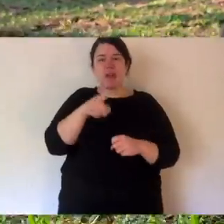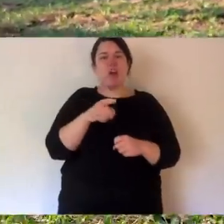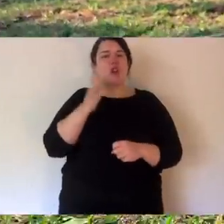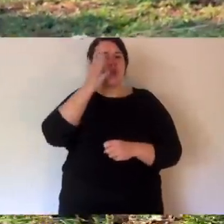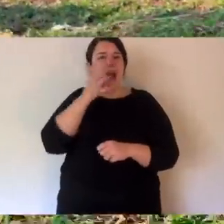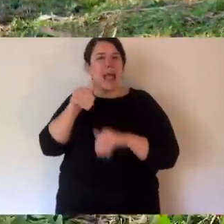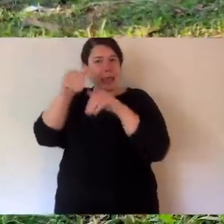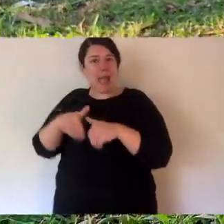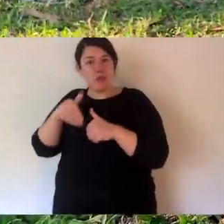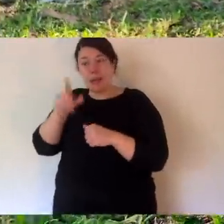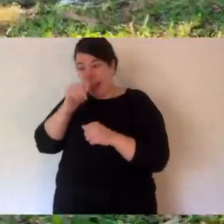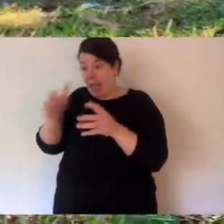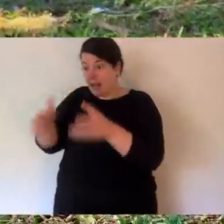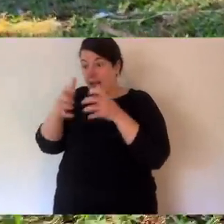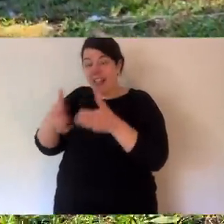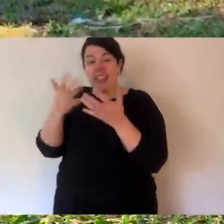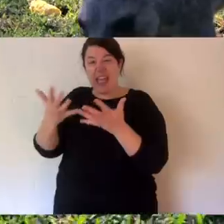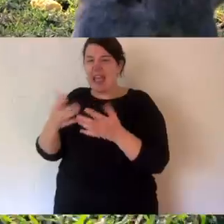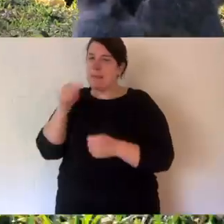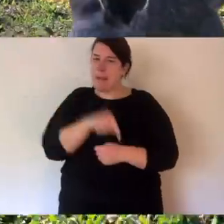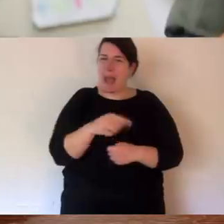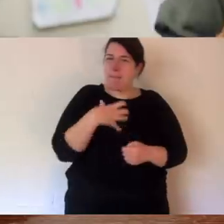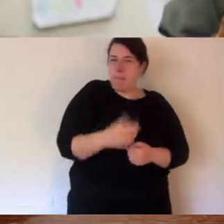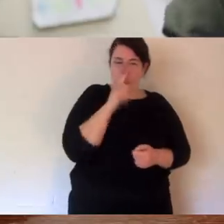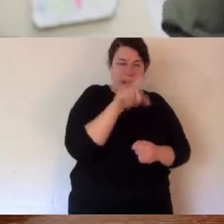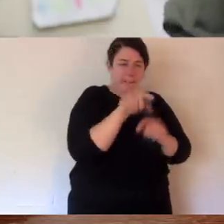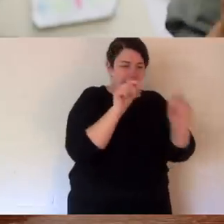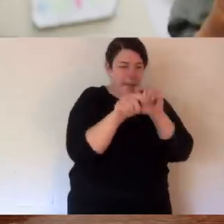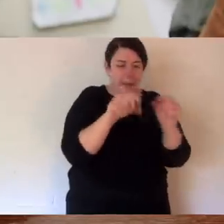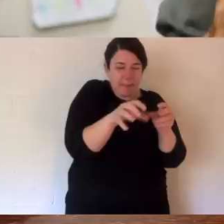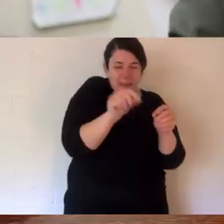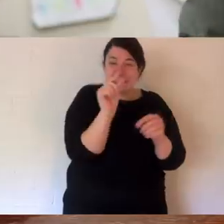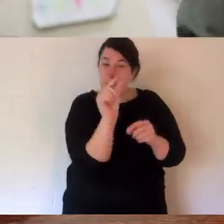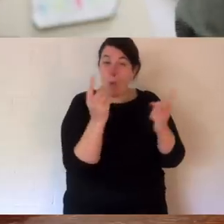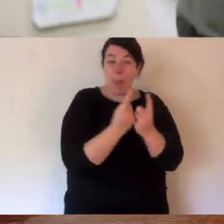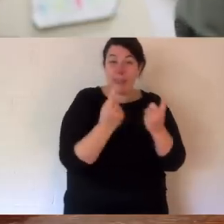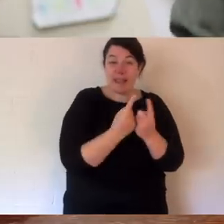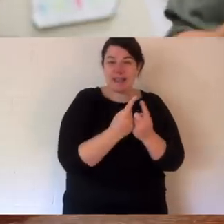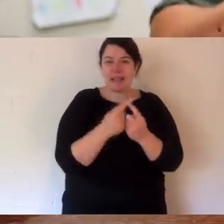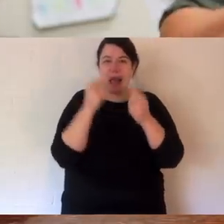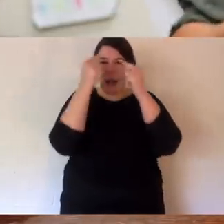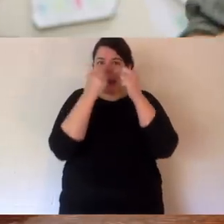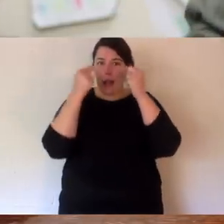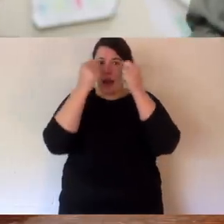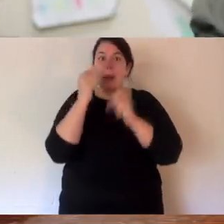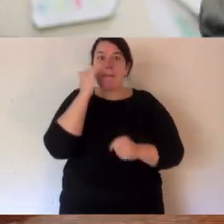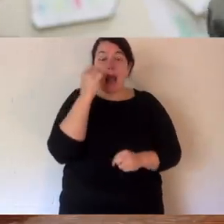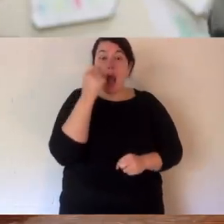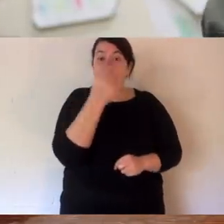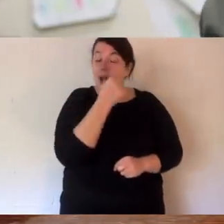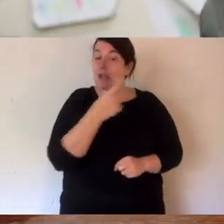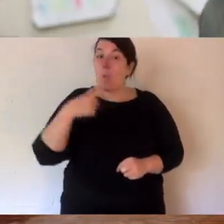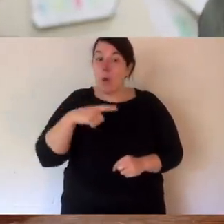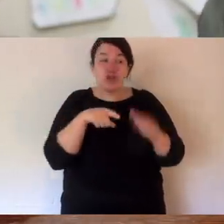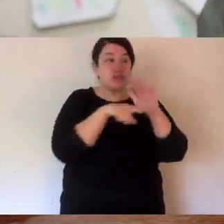Things like grey kangaroos can use their hands, but not as well as Ella. Her hands are really, really useful, and she's got big black eyes